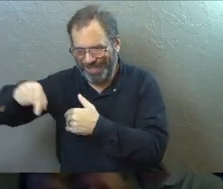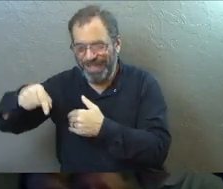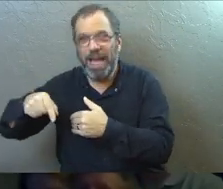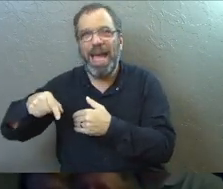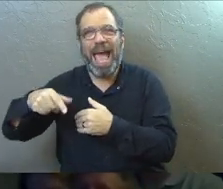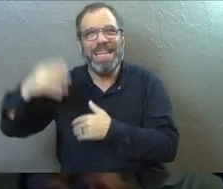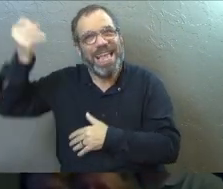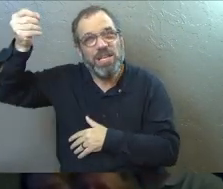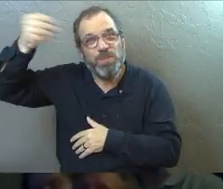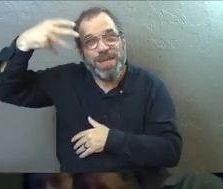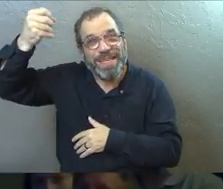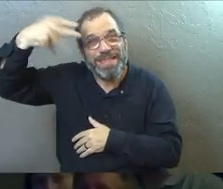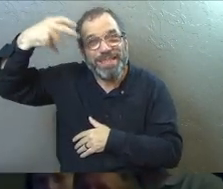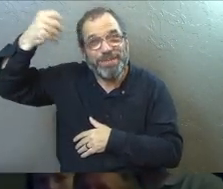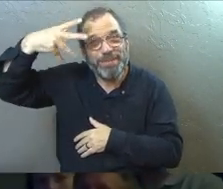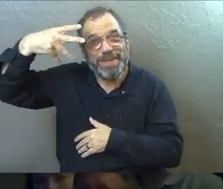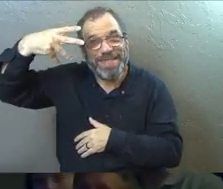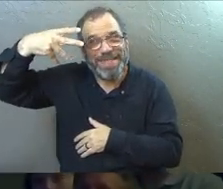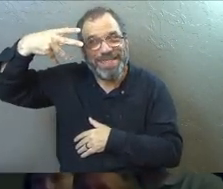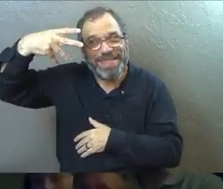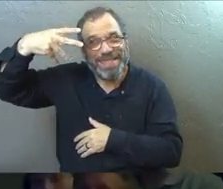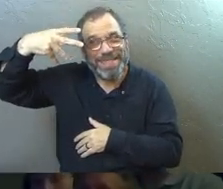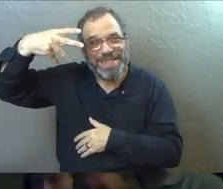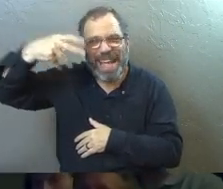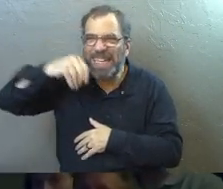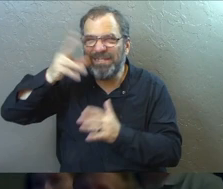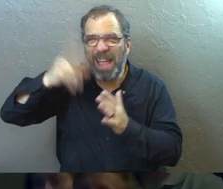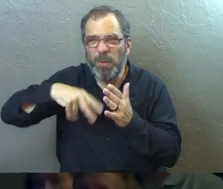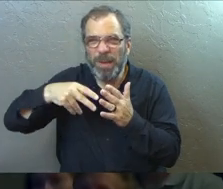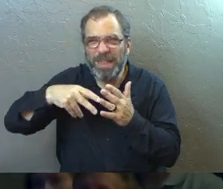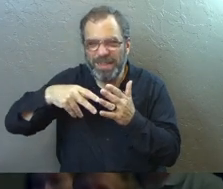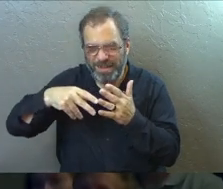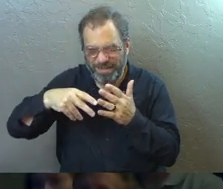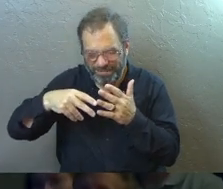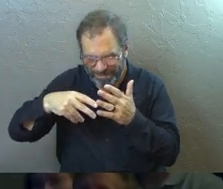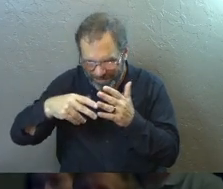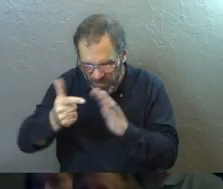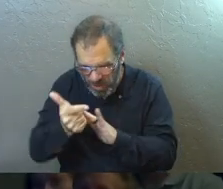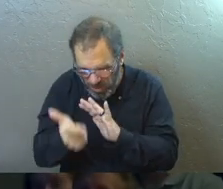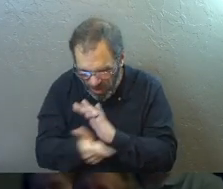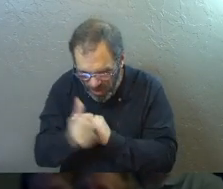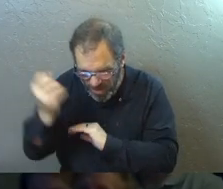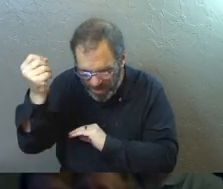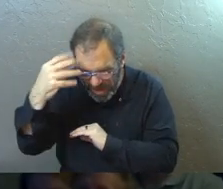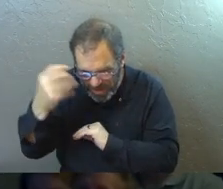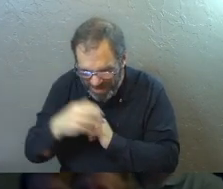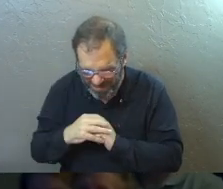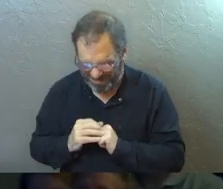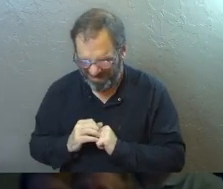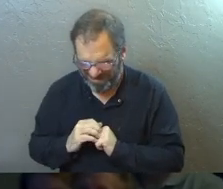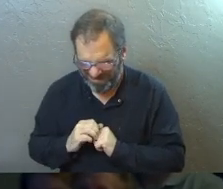and they ended up sprinkling me, and I hadn't, like, you know, read the fine print beforehand. I didn't realize that's what they were going to do.